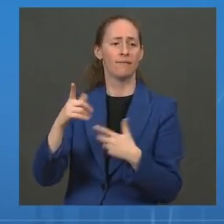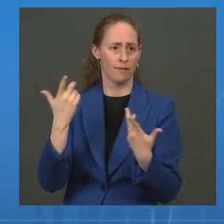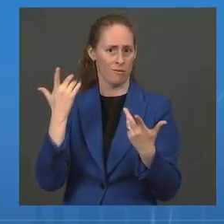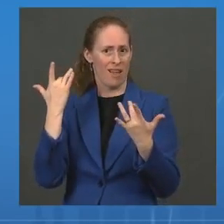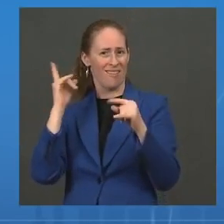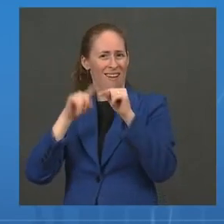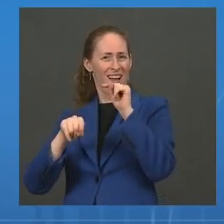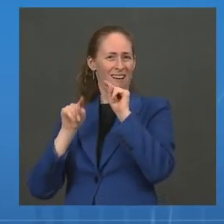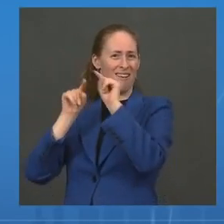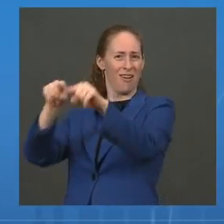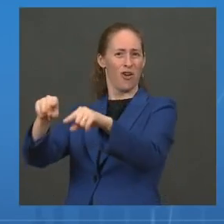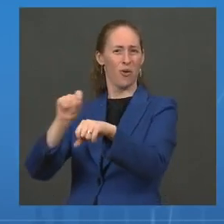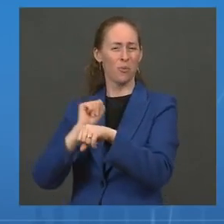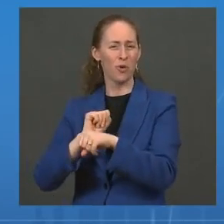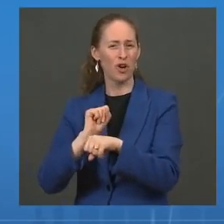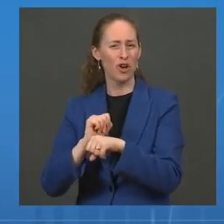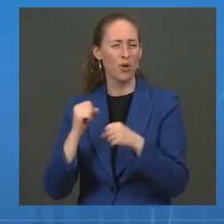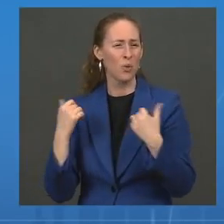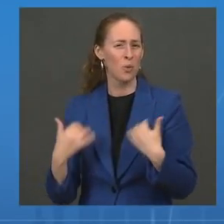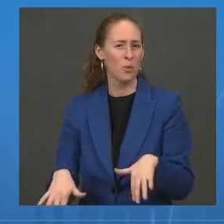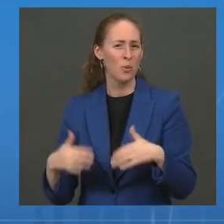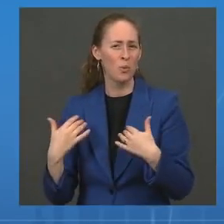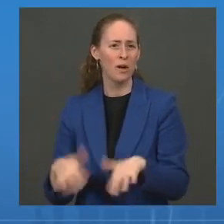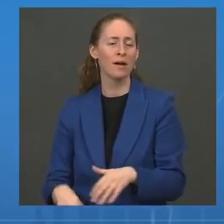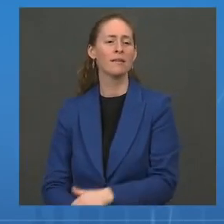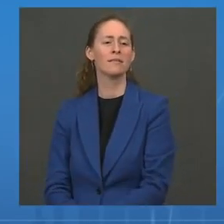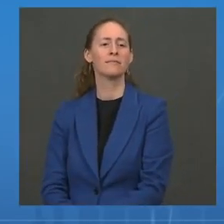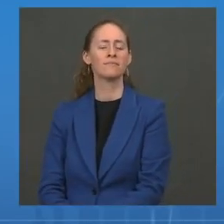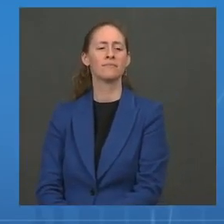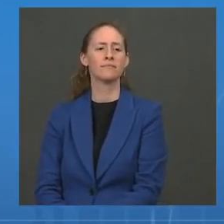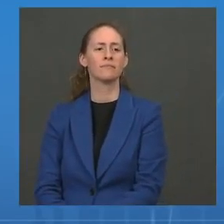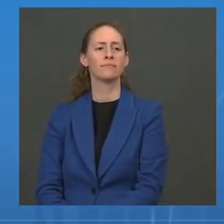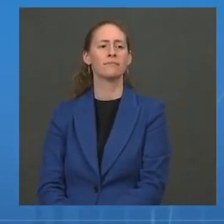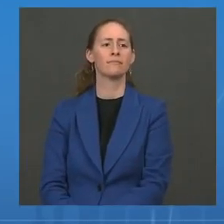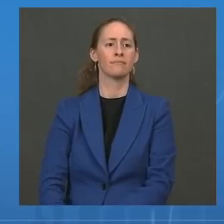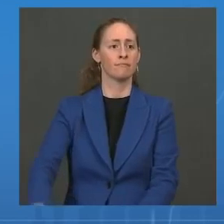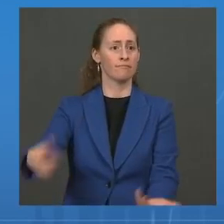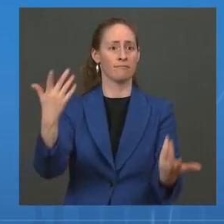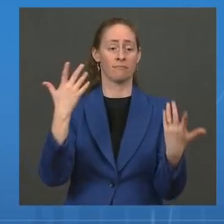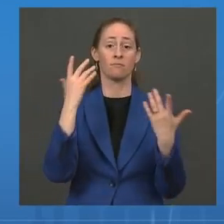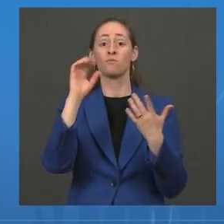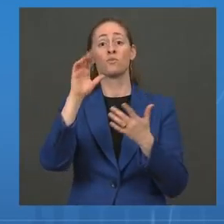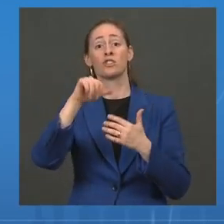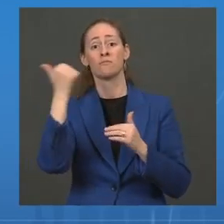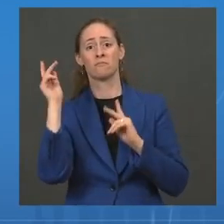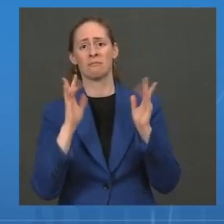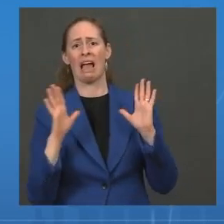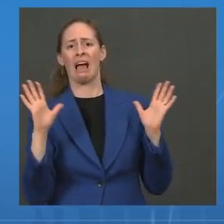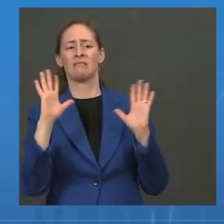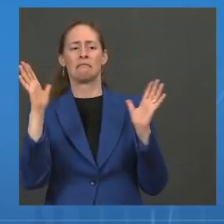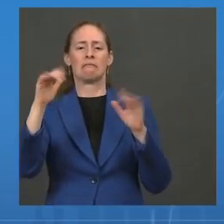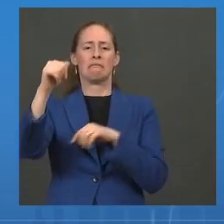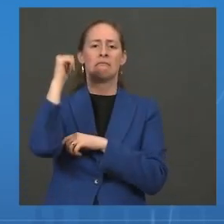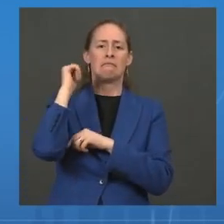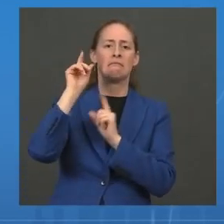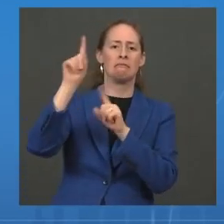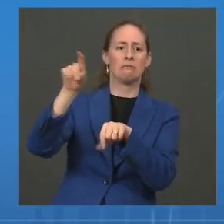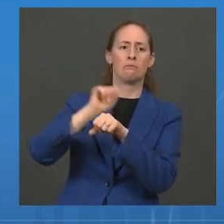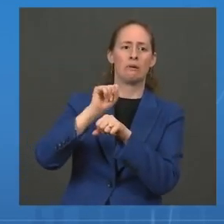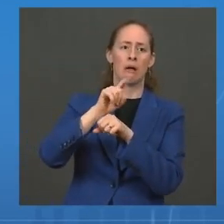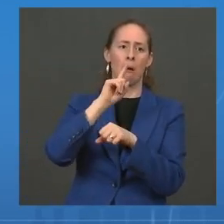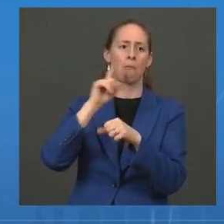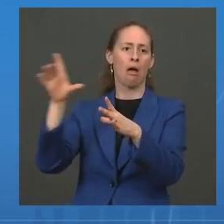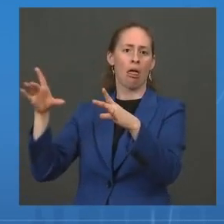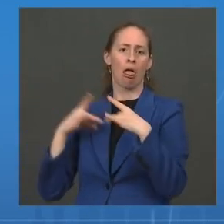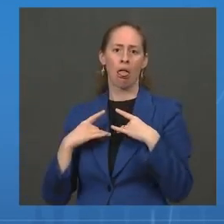There are many people who are not in the labor force because of COVID, childcare needs or health concerns. So it's really